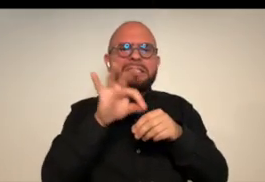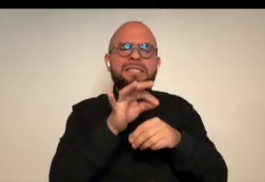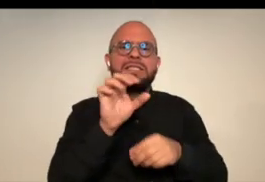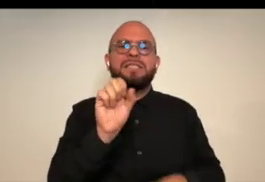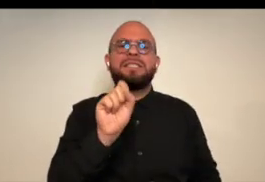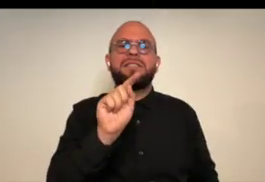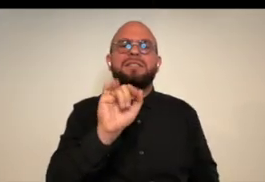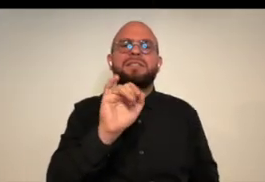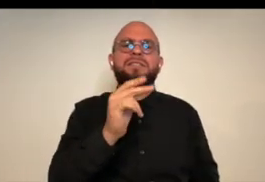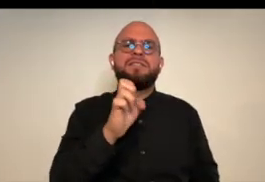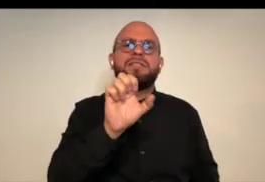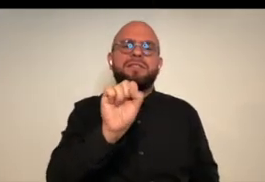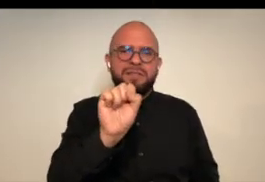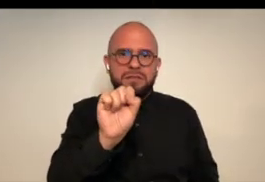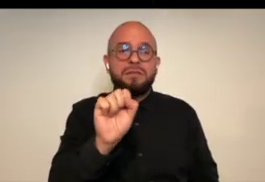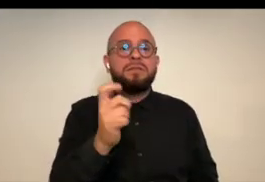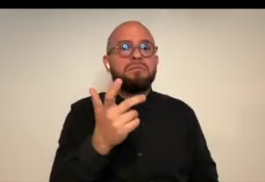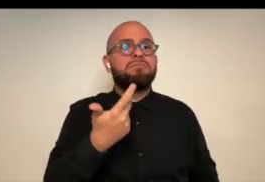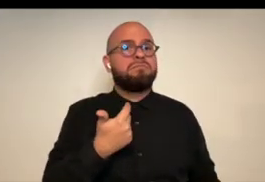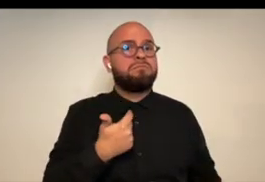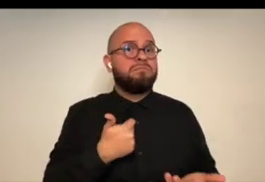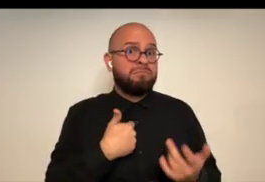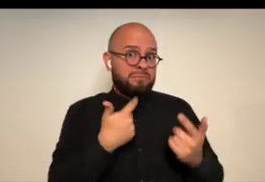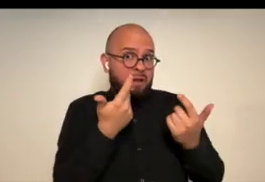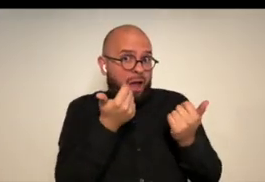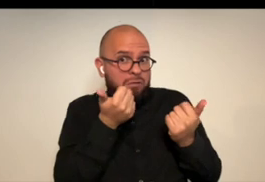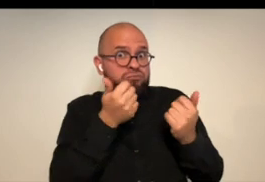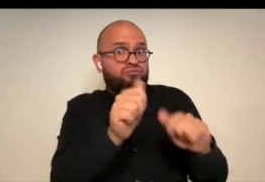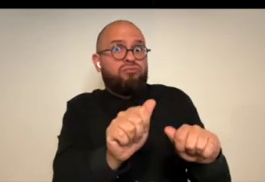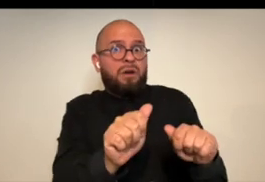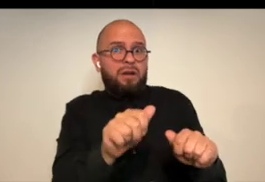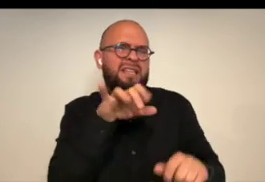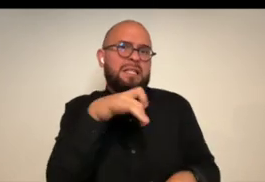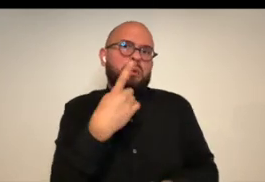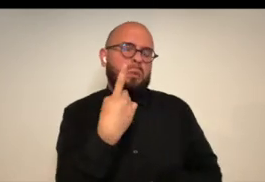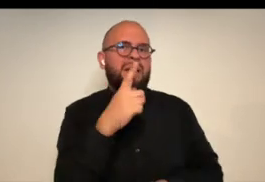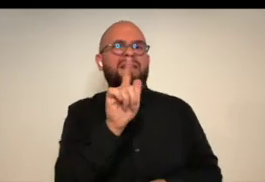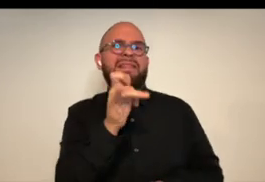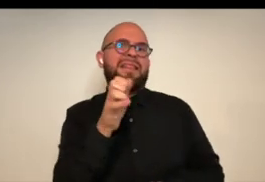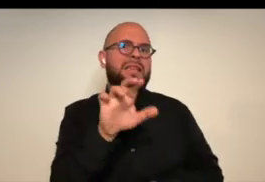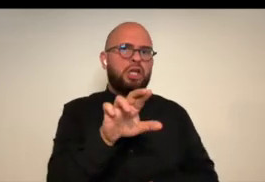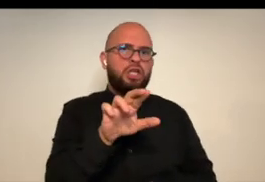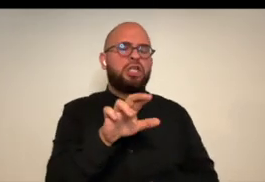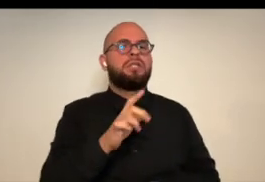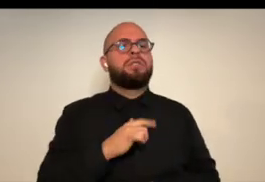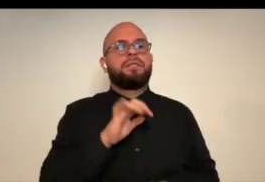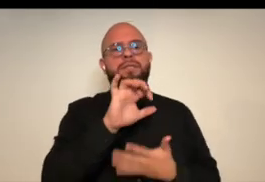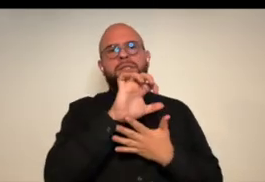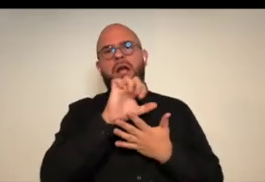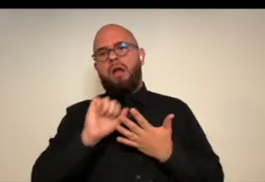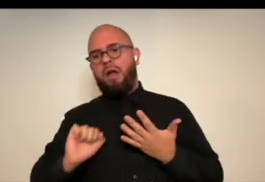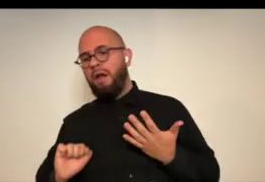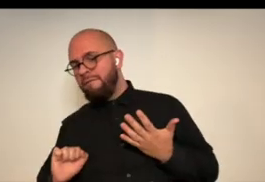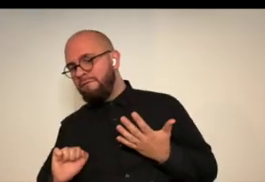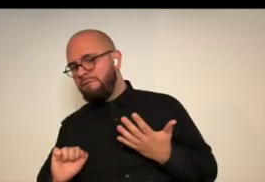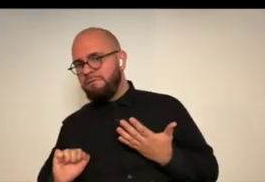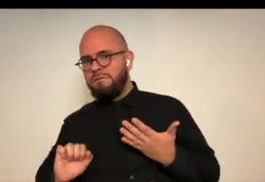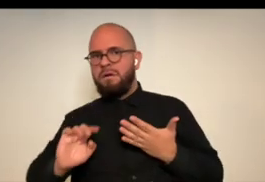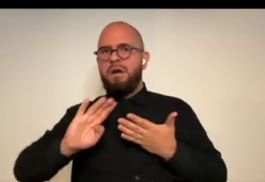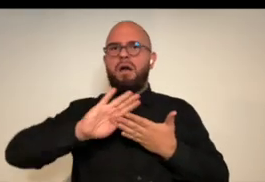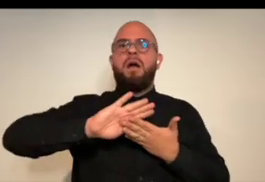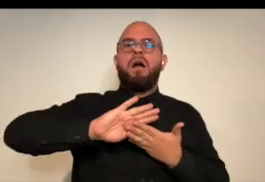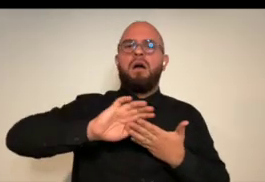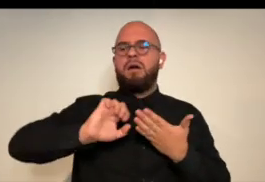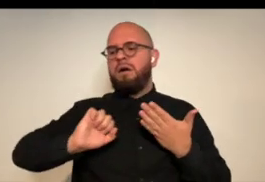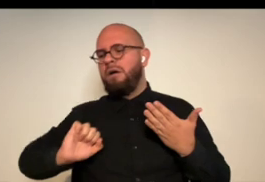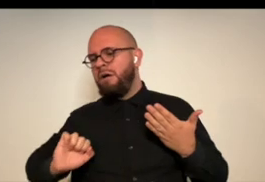why don't you put stitches you know and i would not that i think it would and i've tried it i took this you know it's one of the layers i